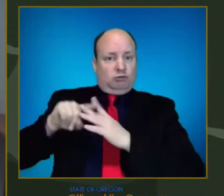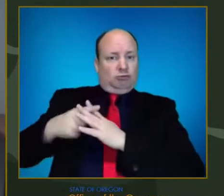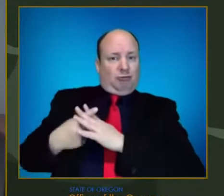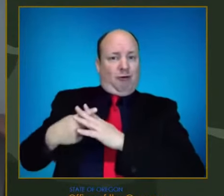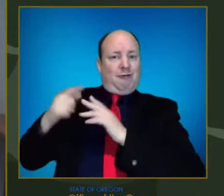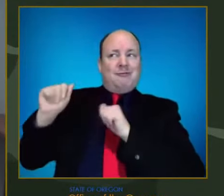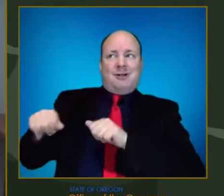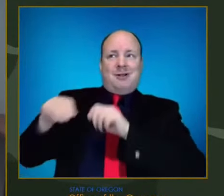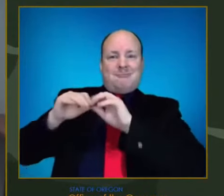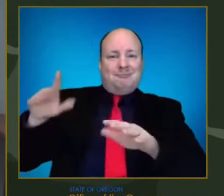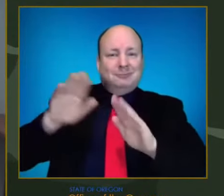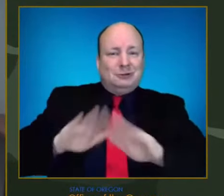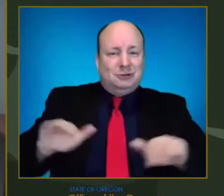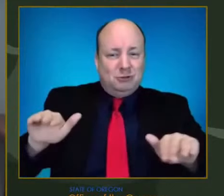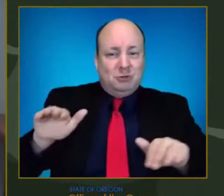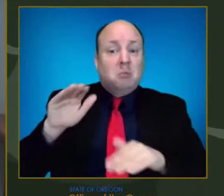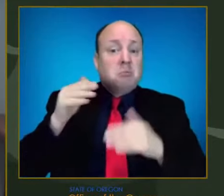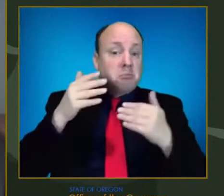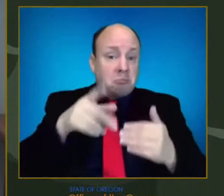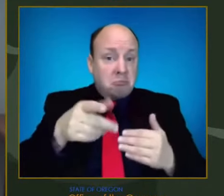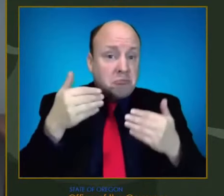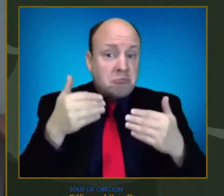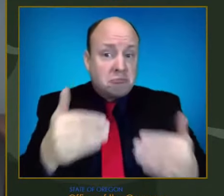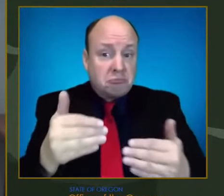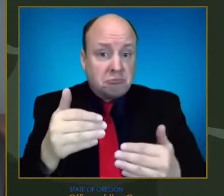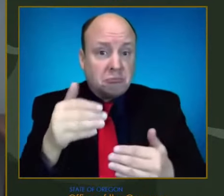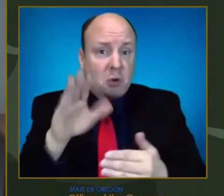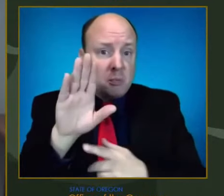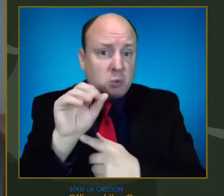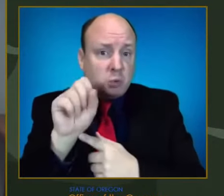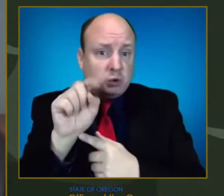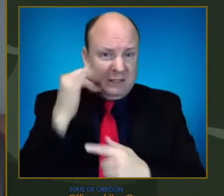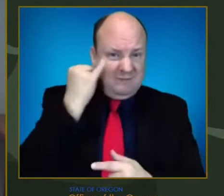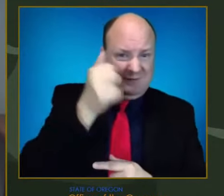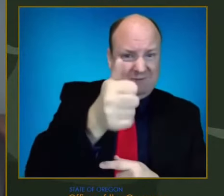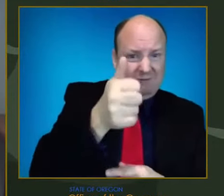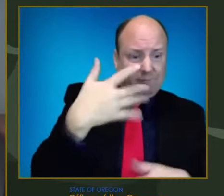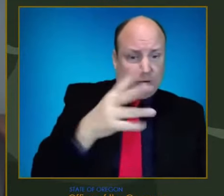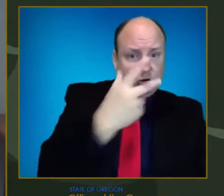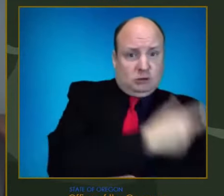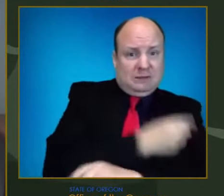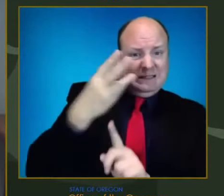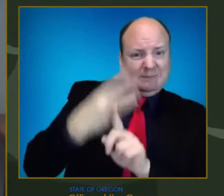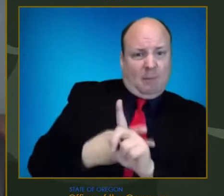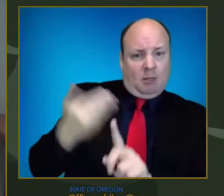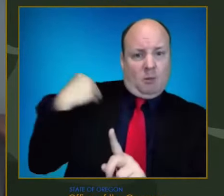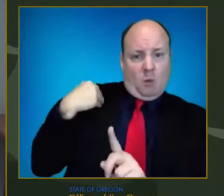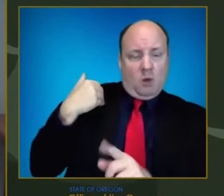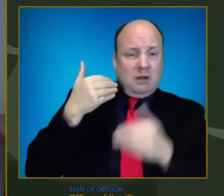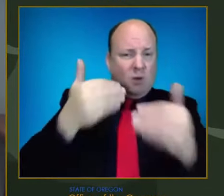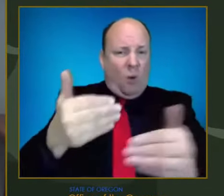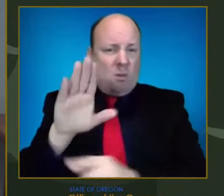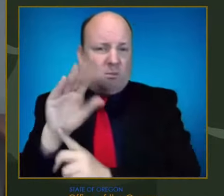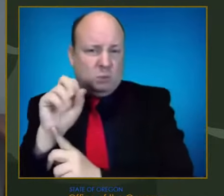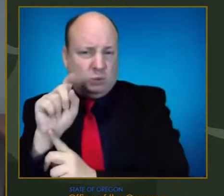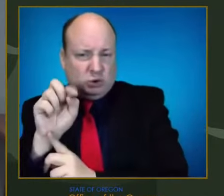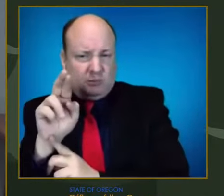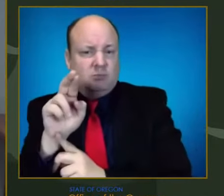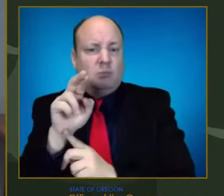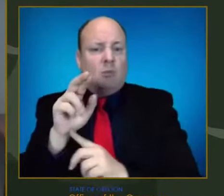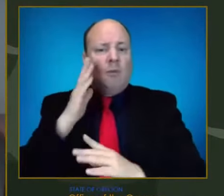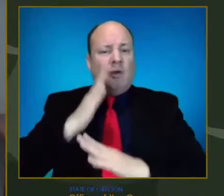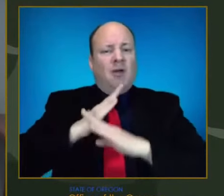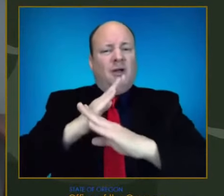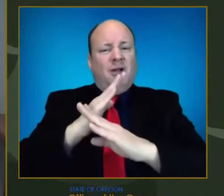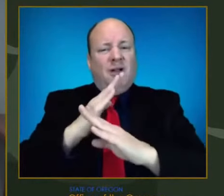away. According to Dr. Graven's forecast, we have about two or three weeks before the surge begins. And it takes two weeks for the